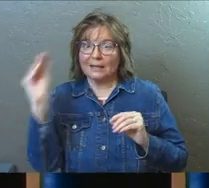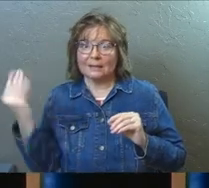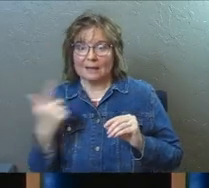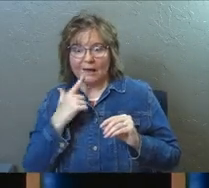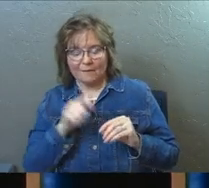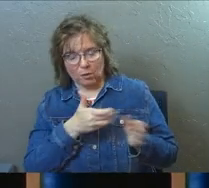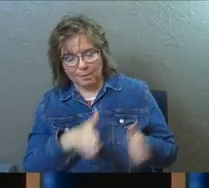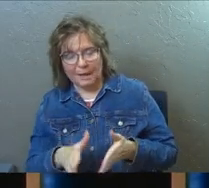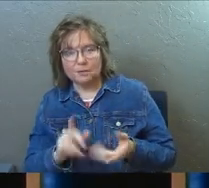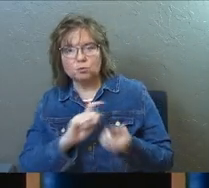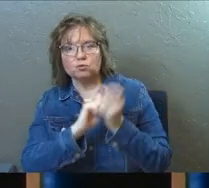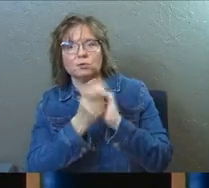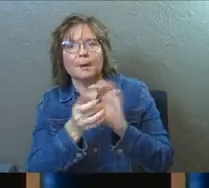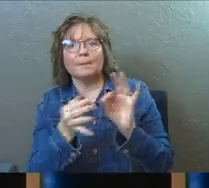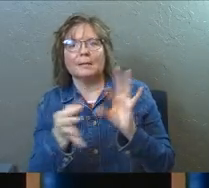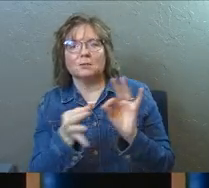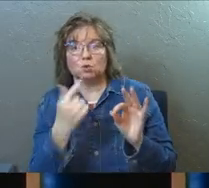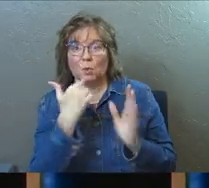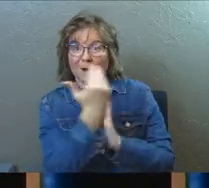and said, I've got other plans.